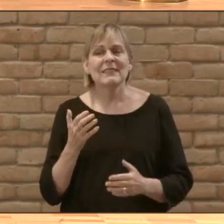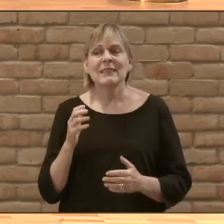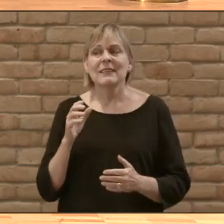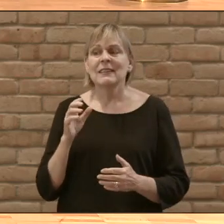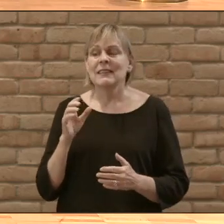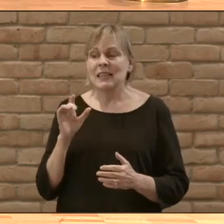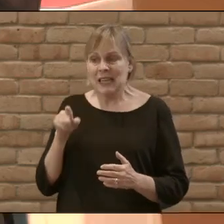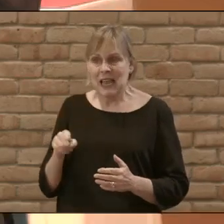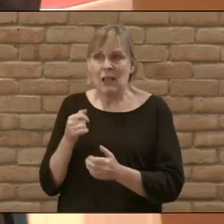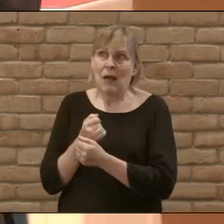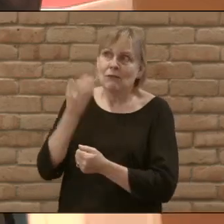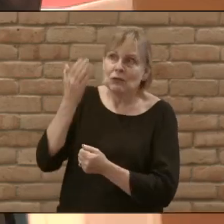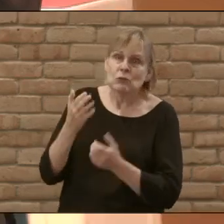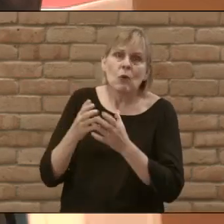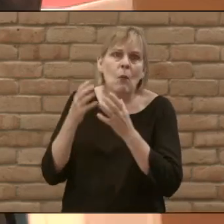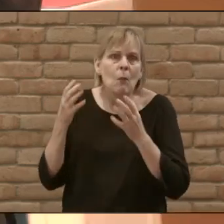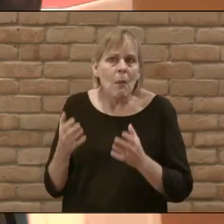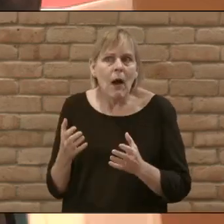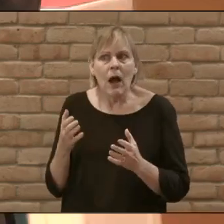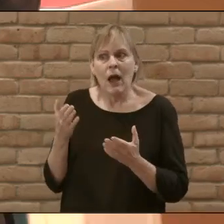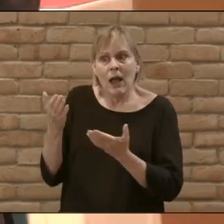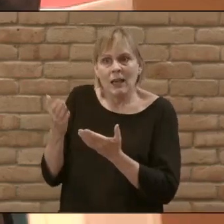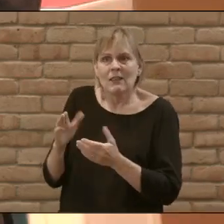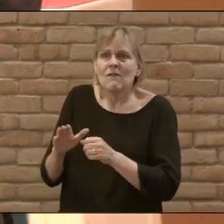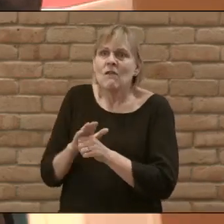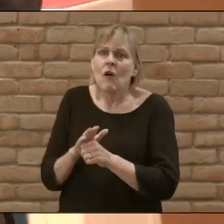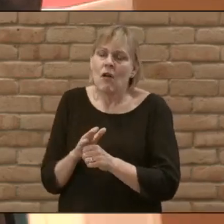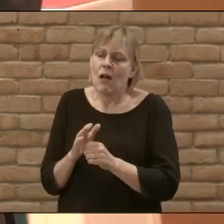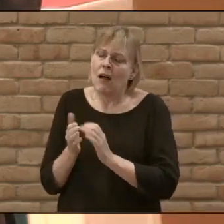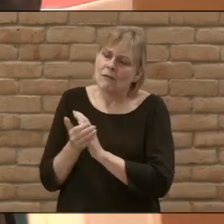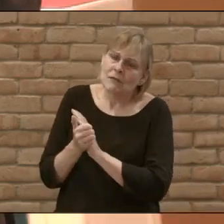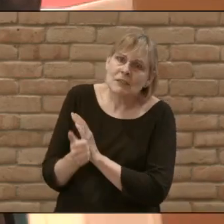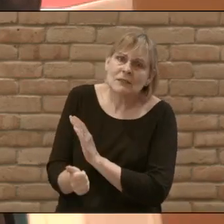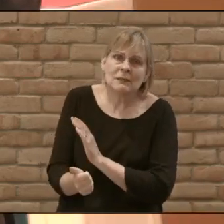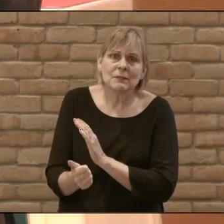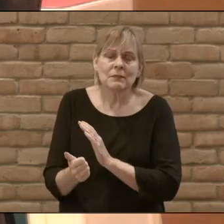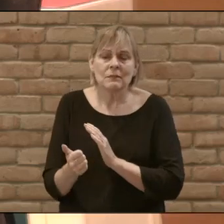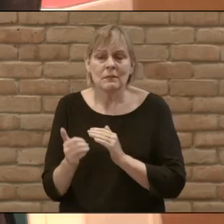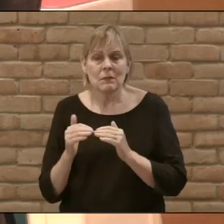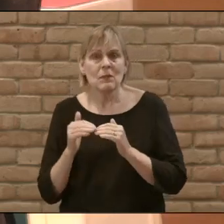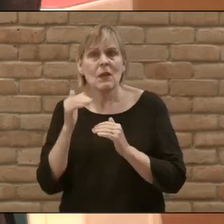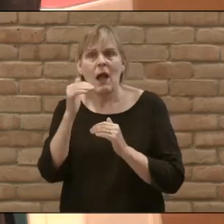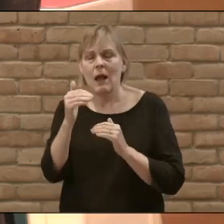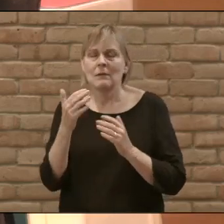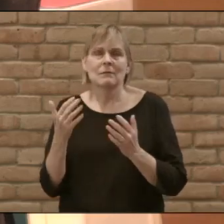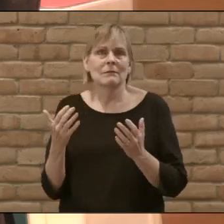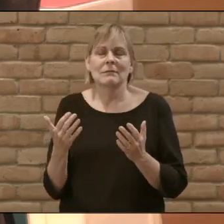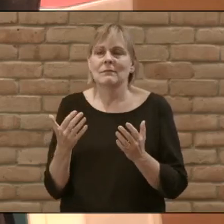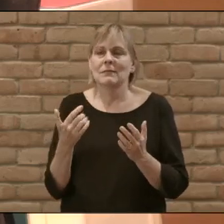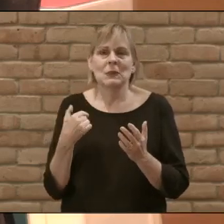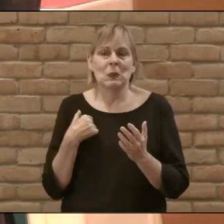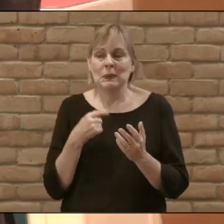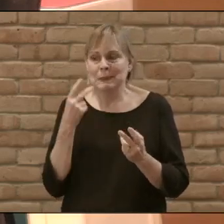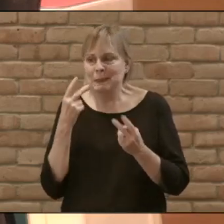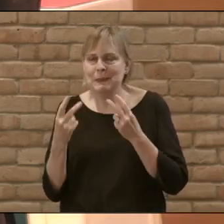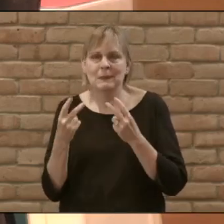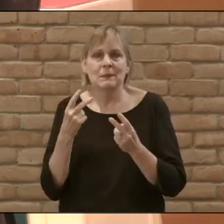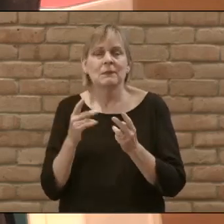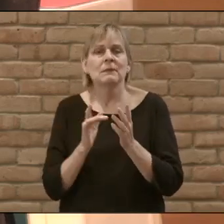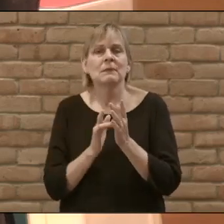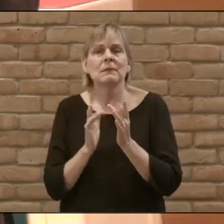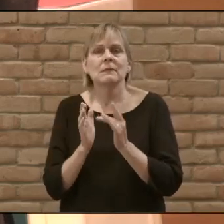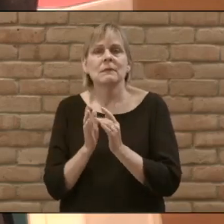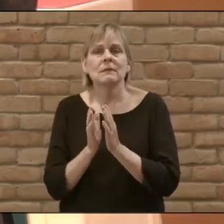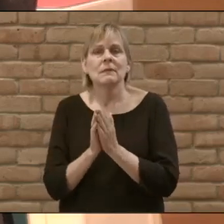loves you so much and he's so filled with gifts, Lord, beyond measure as we talked about in that scripture from